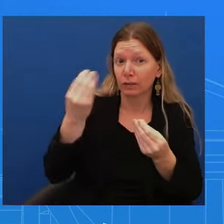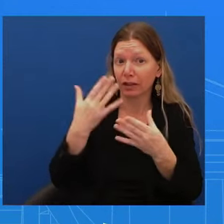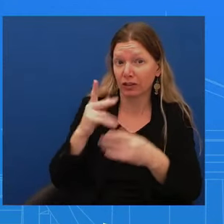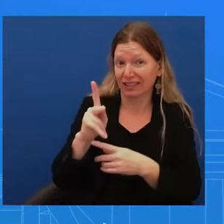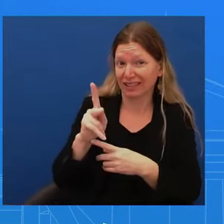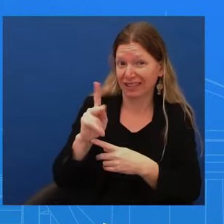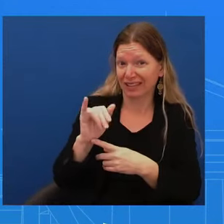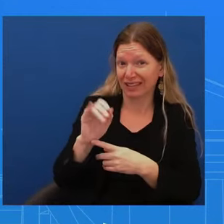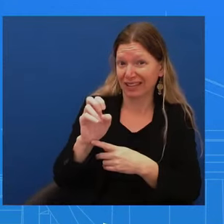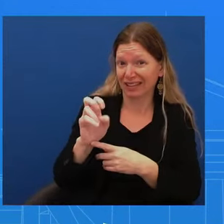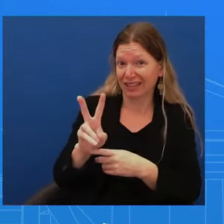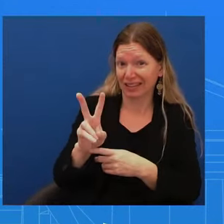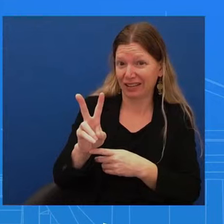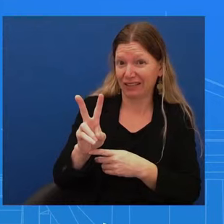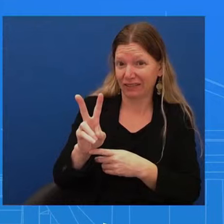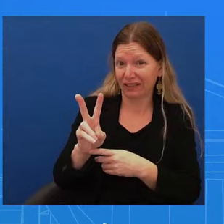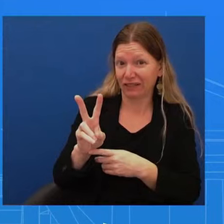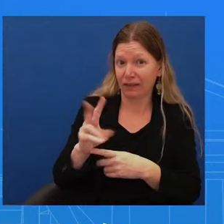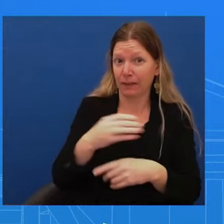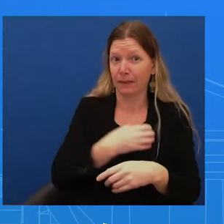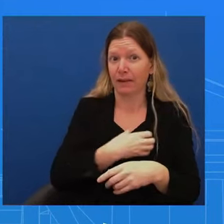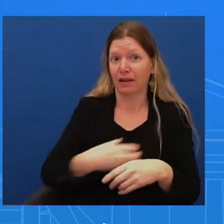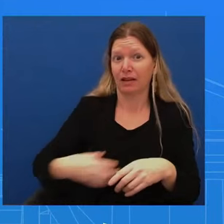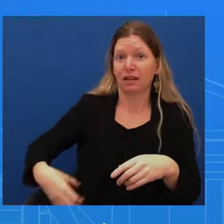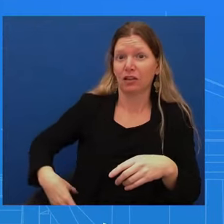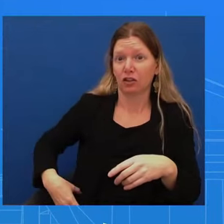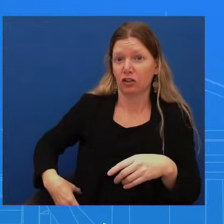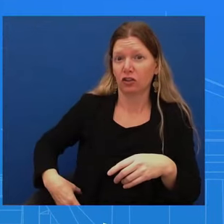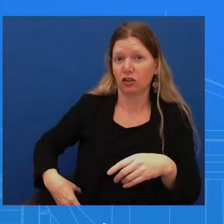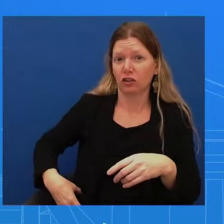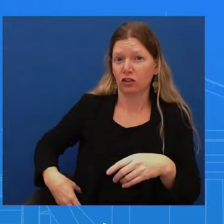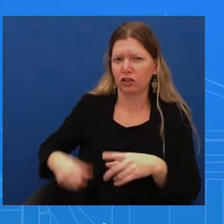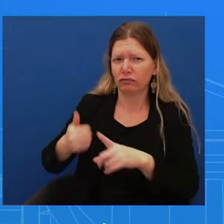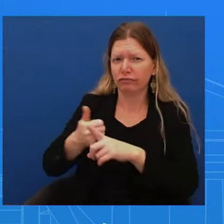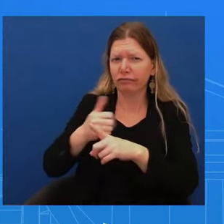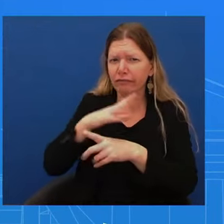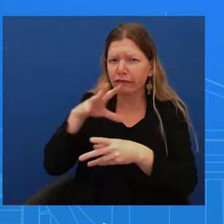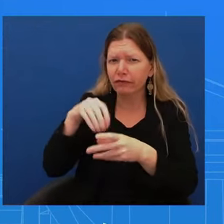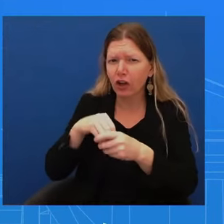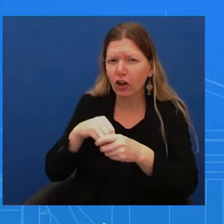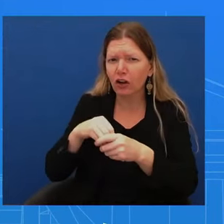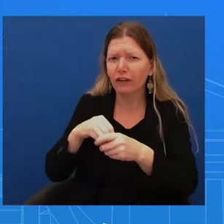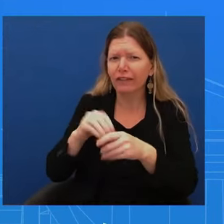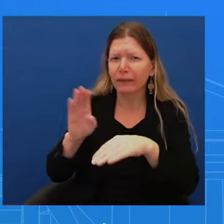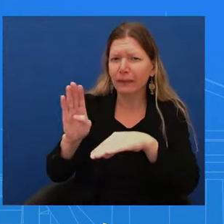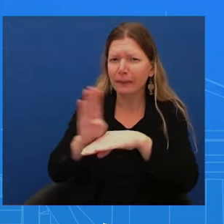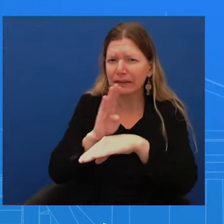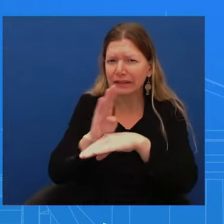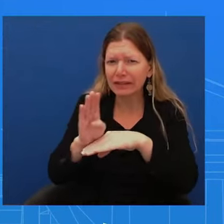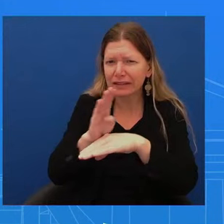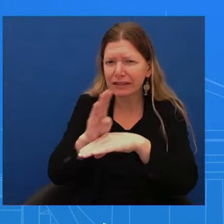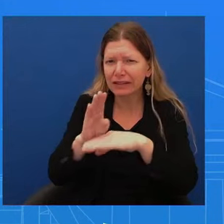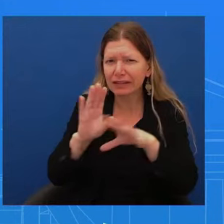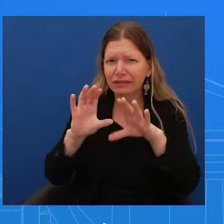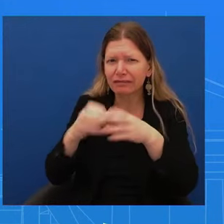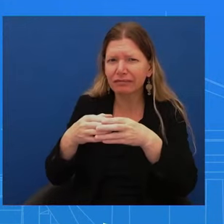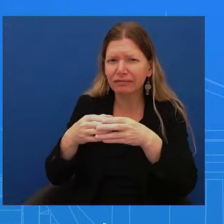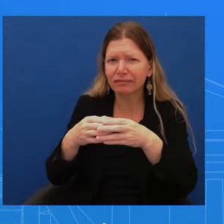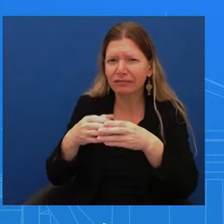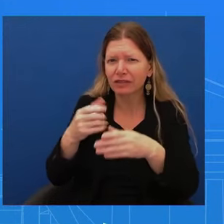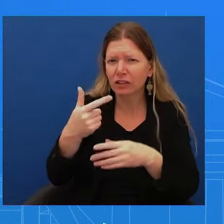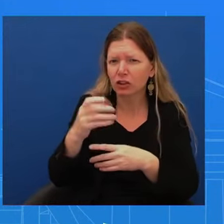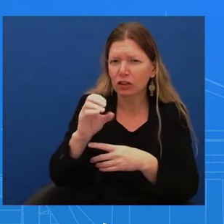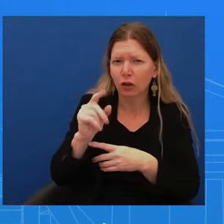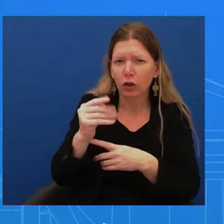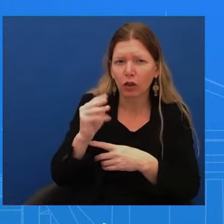business entity called Prisma Geothermal that was formerly chaired by the first son when he was the second son. The president met with the